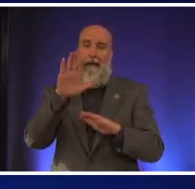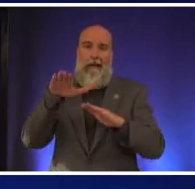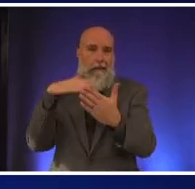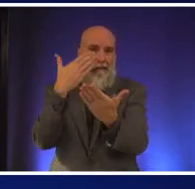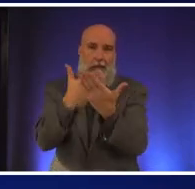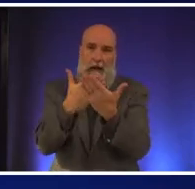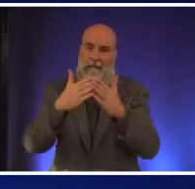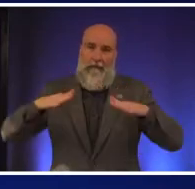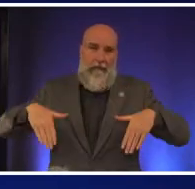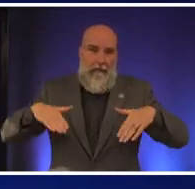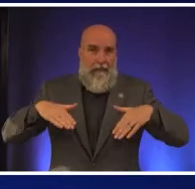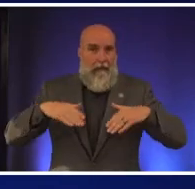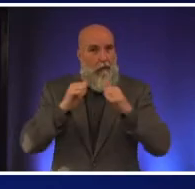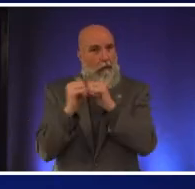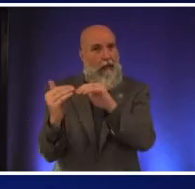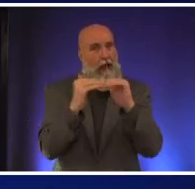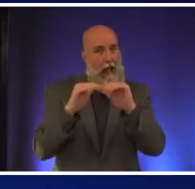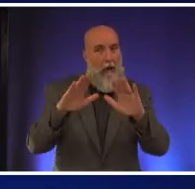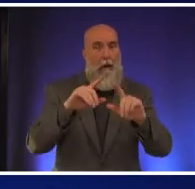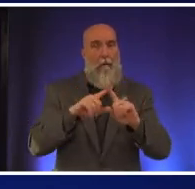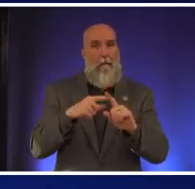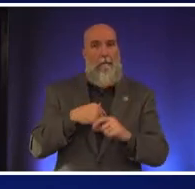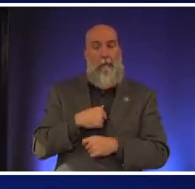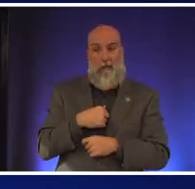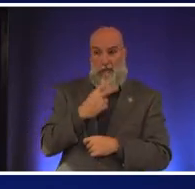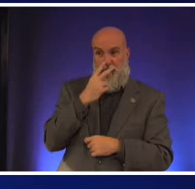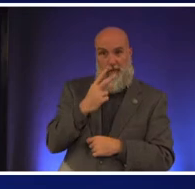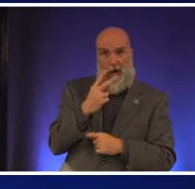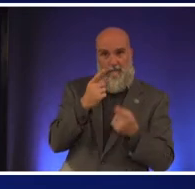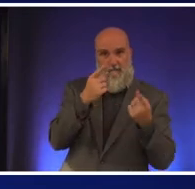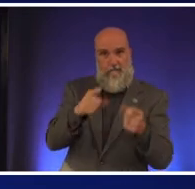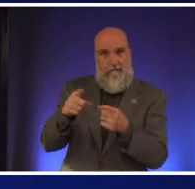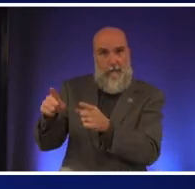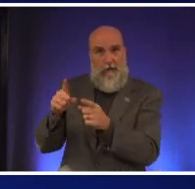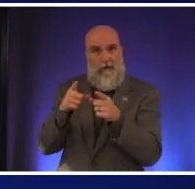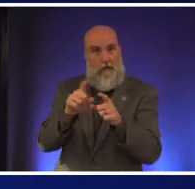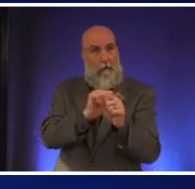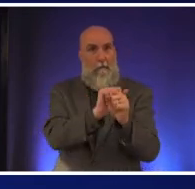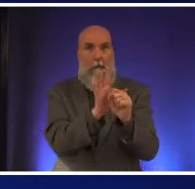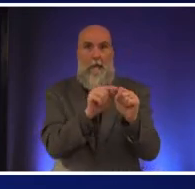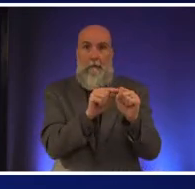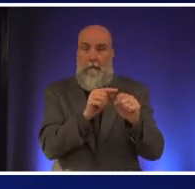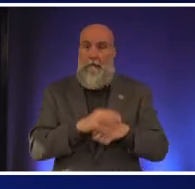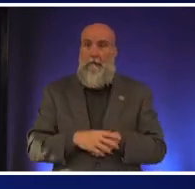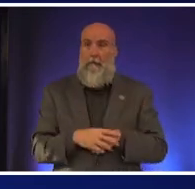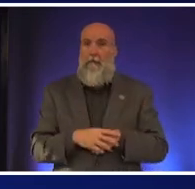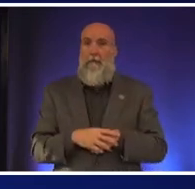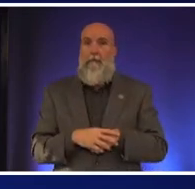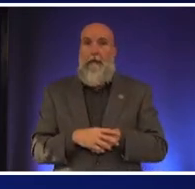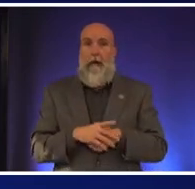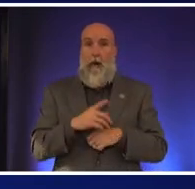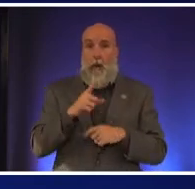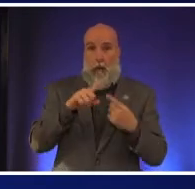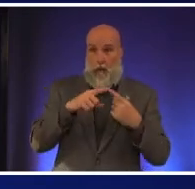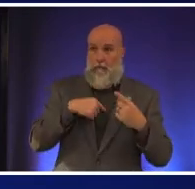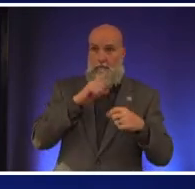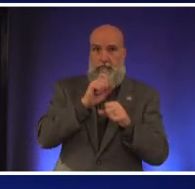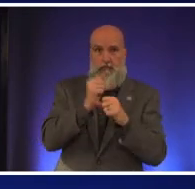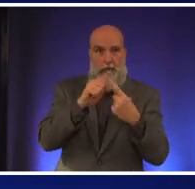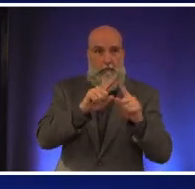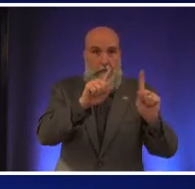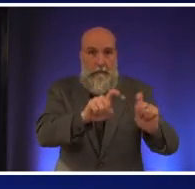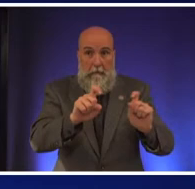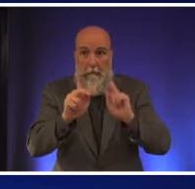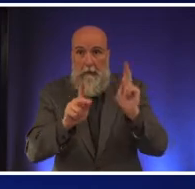equity but we and we saw it play out during the pandemic when people uh when we were trying to get people tested and we were